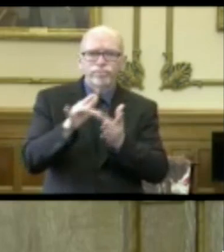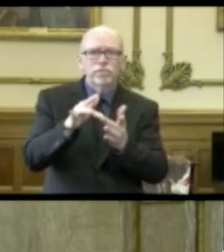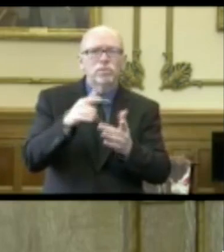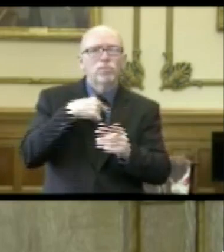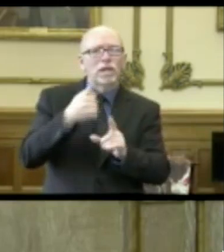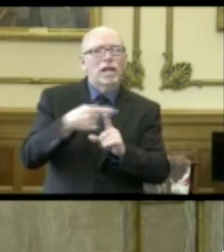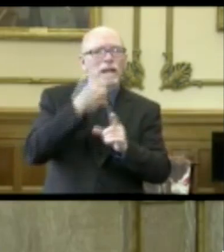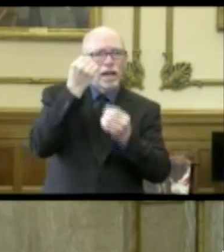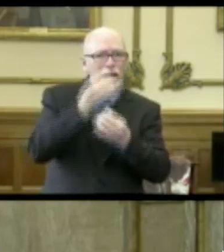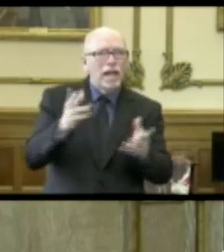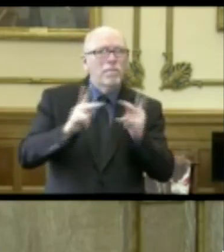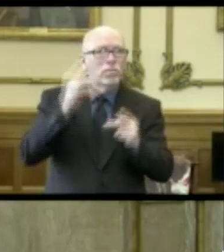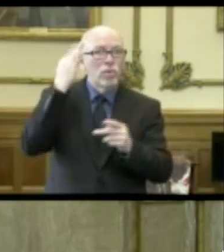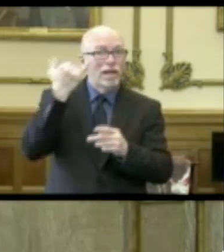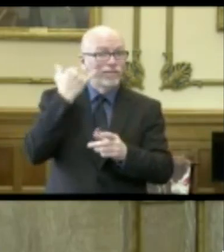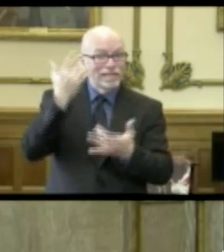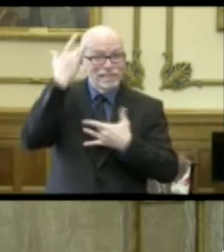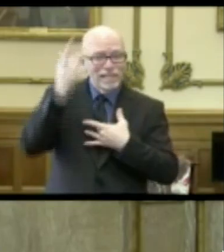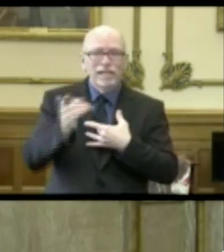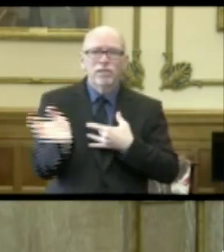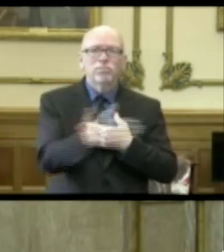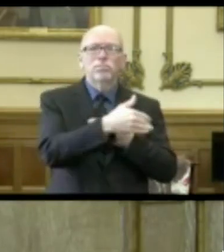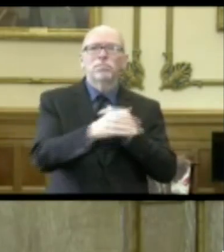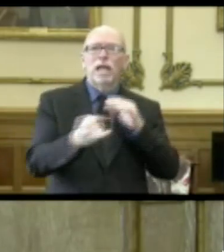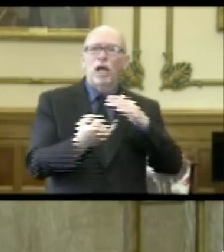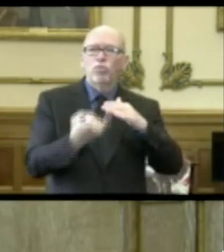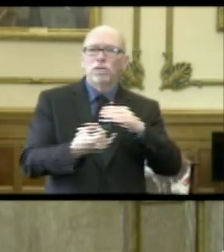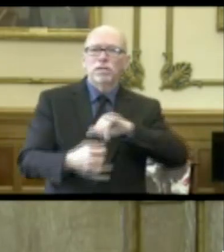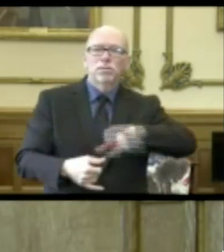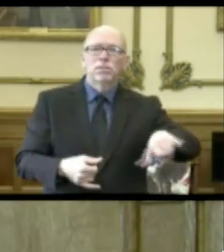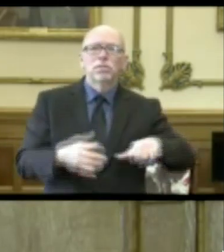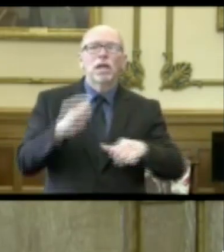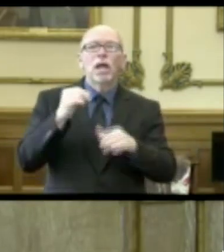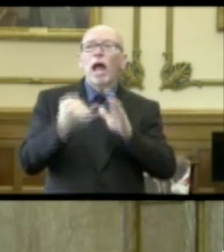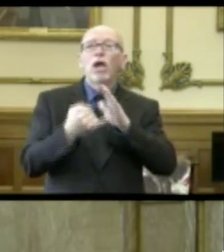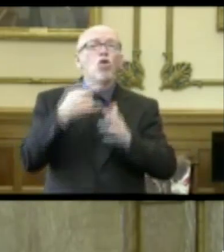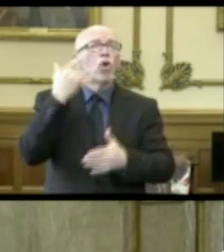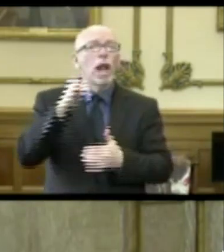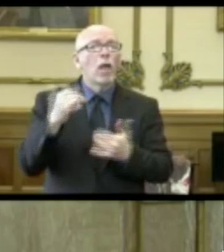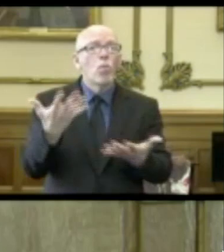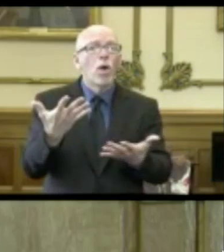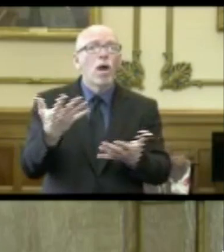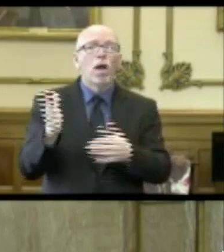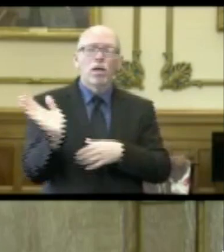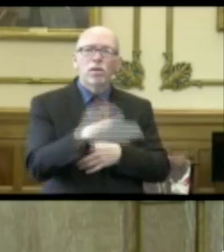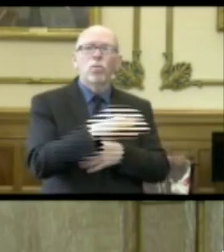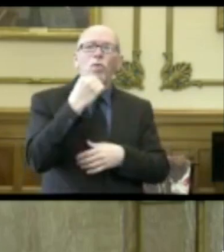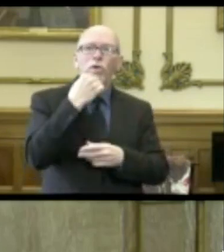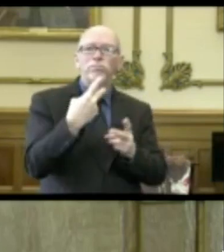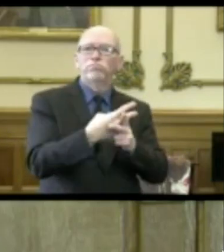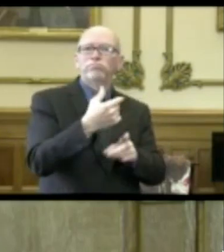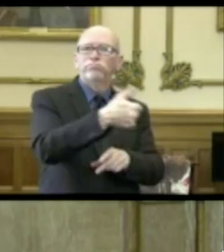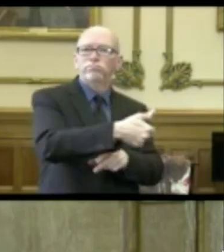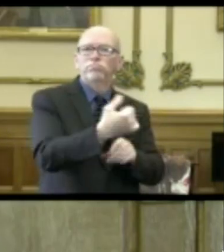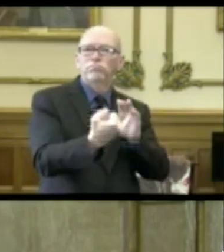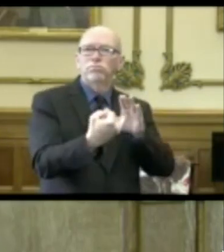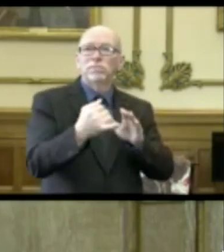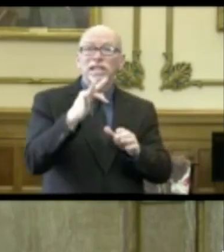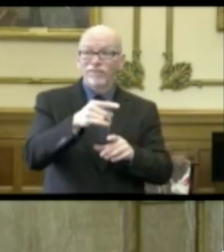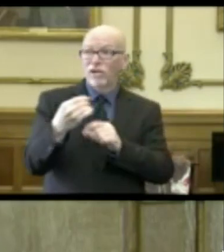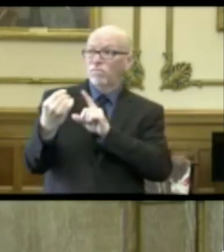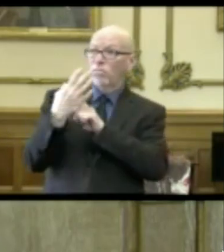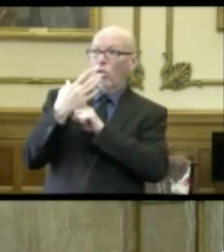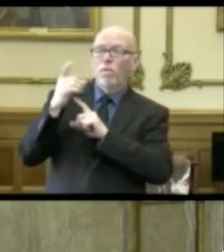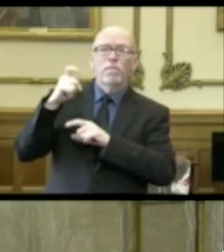we can let people know when they're sick that they need to isolate, and this is what isolation looks like. And if they've been exposed, they need to stay home in